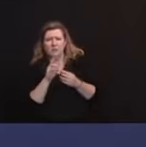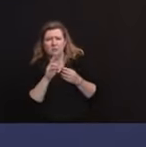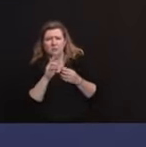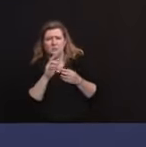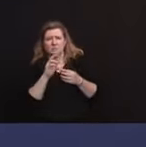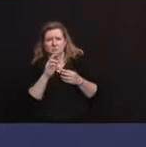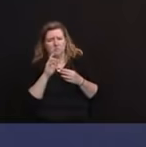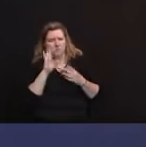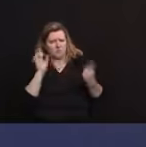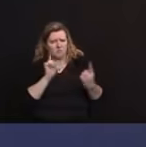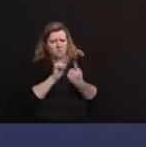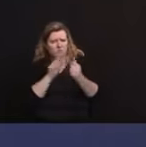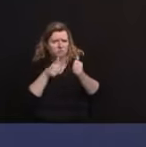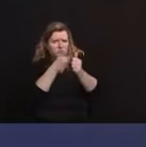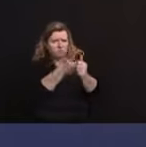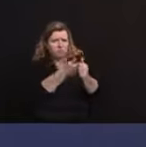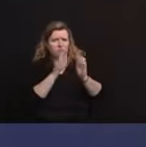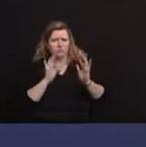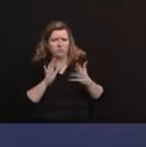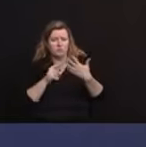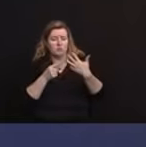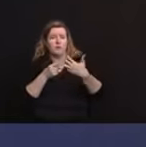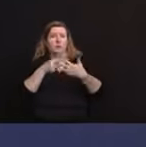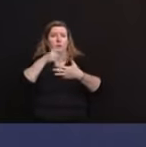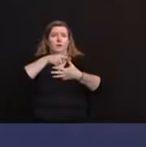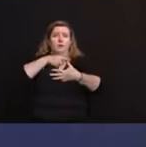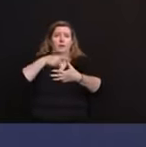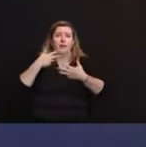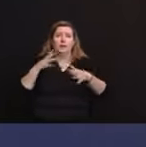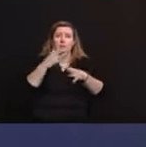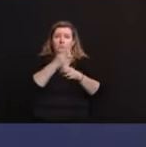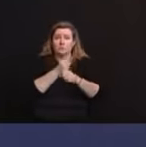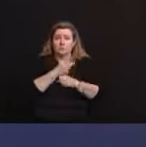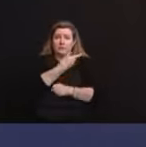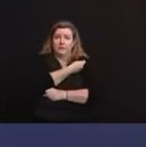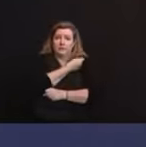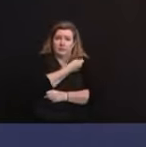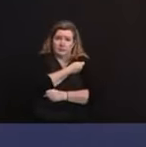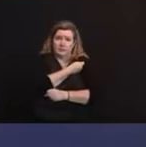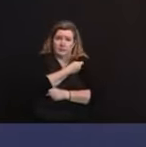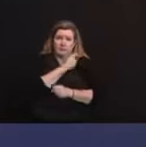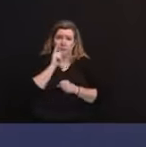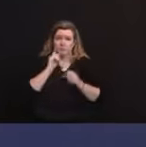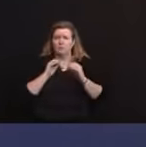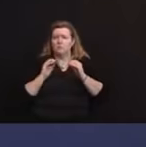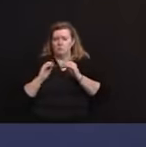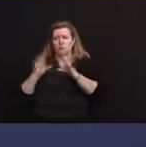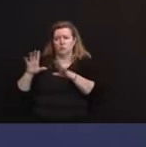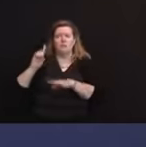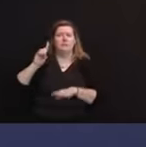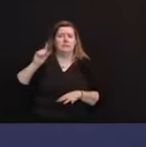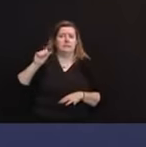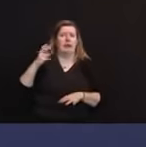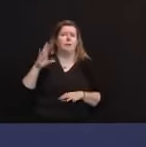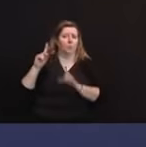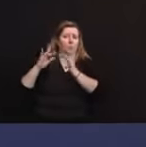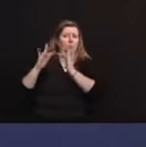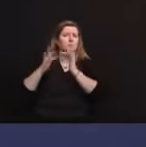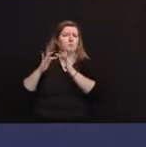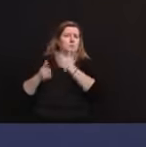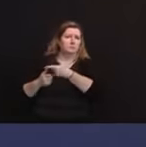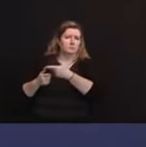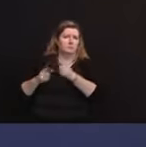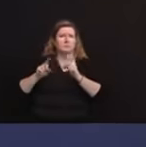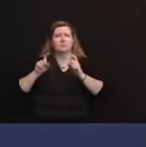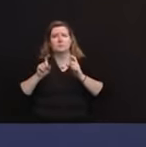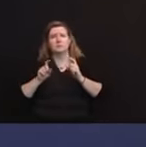how many people are vaccinated will be on the dashboard and I think you're kicking the tires and going through beta testing on that right now. Anything else you want to add on long